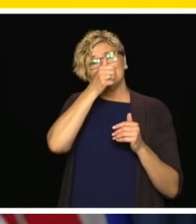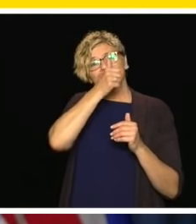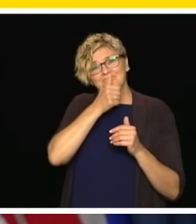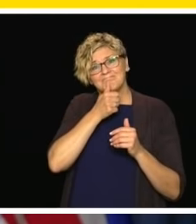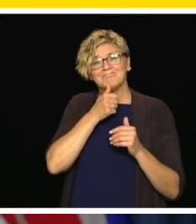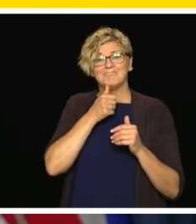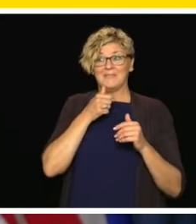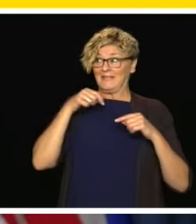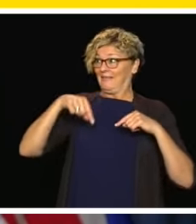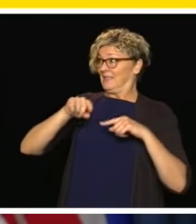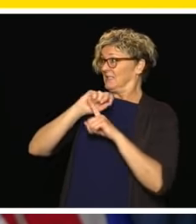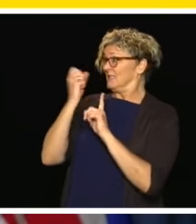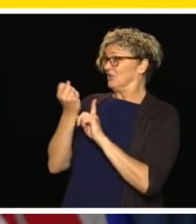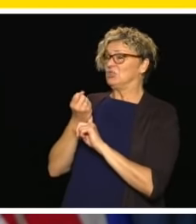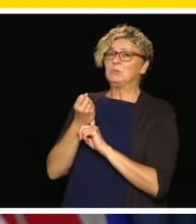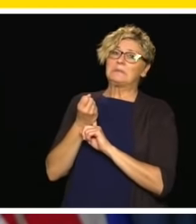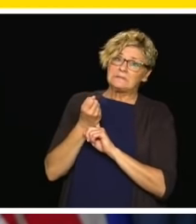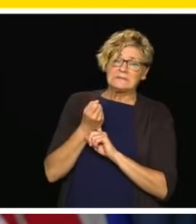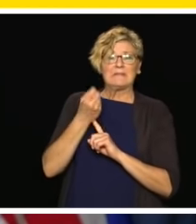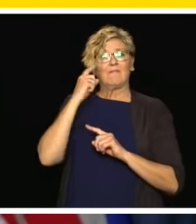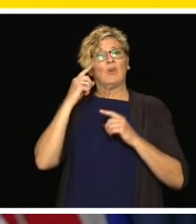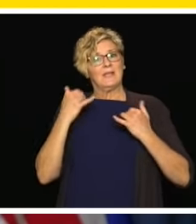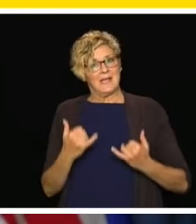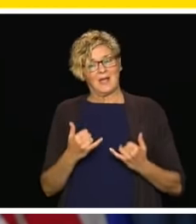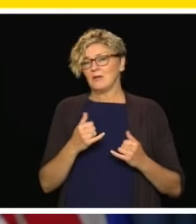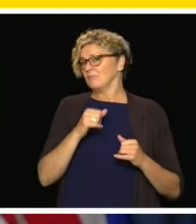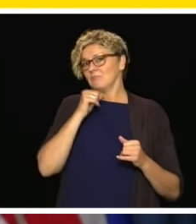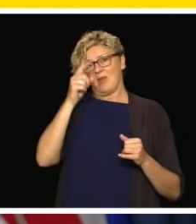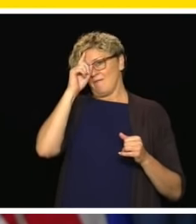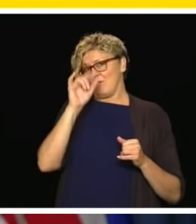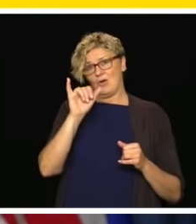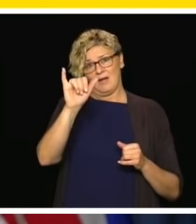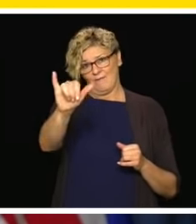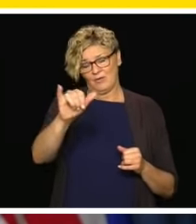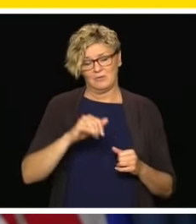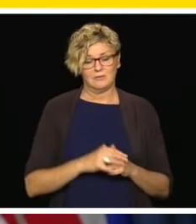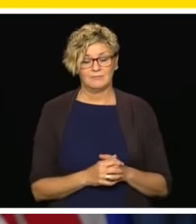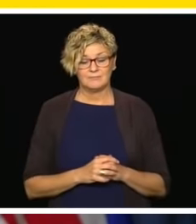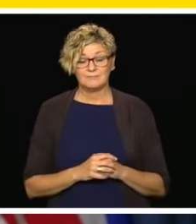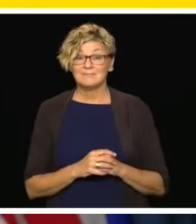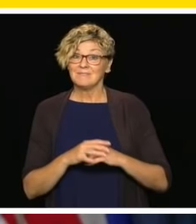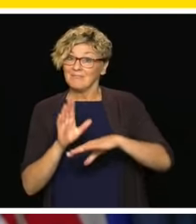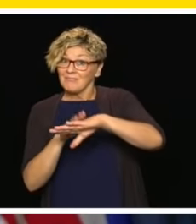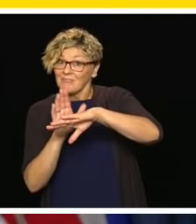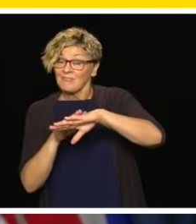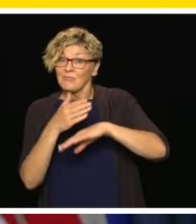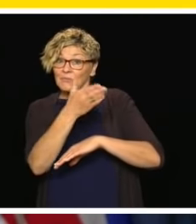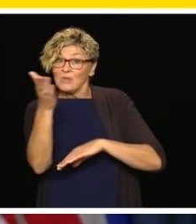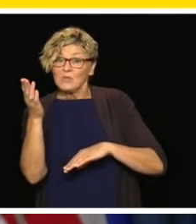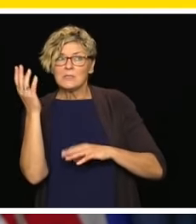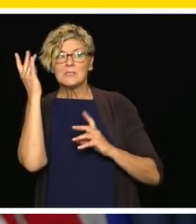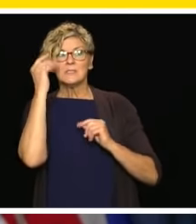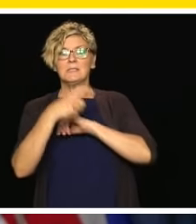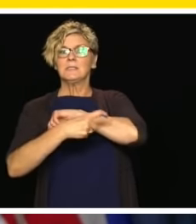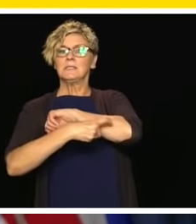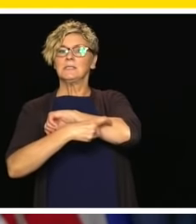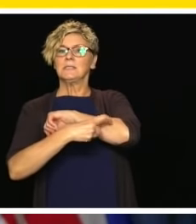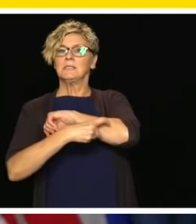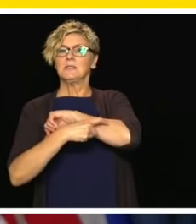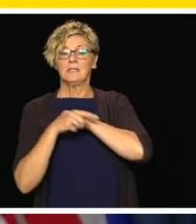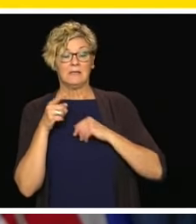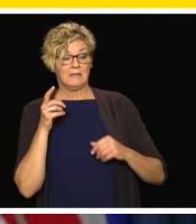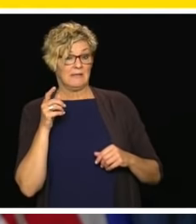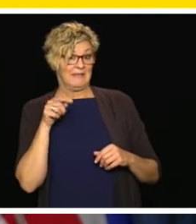now, it's not forever. For those who are thinking about the long weekend ahead and thinking about loading up the Winnebago and traveling